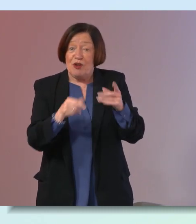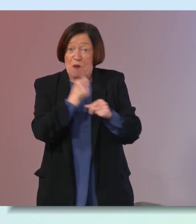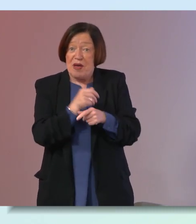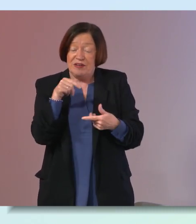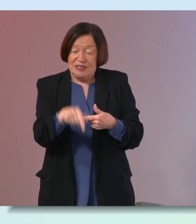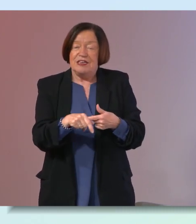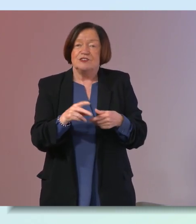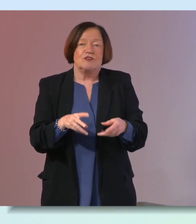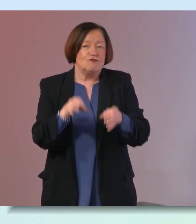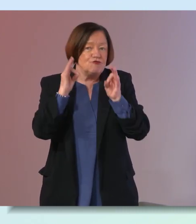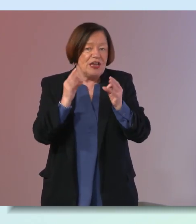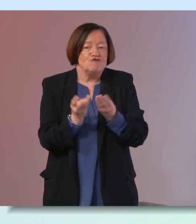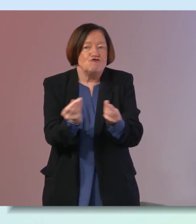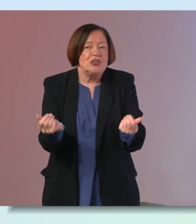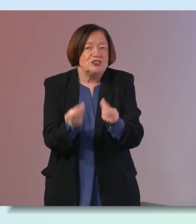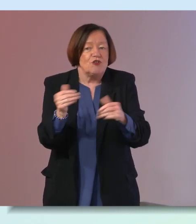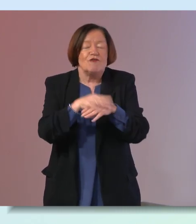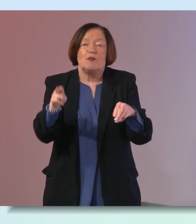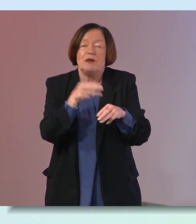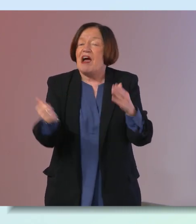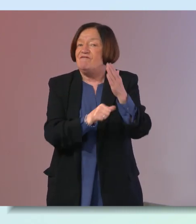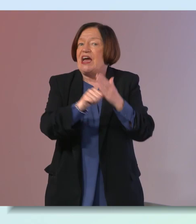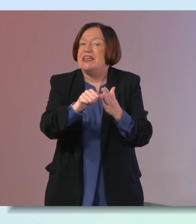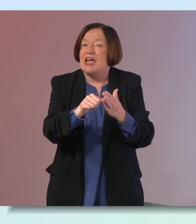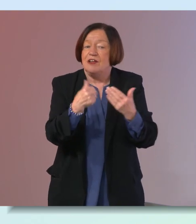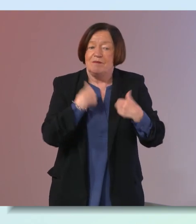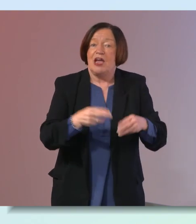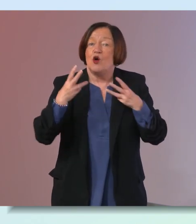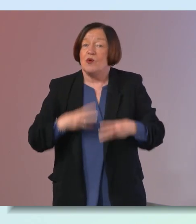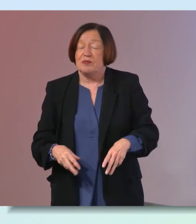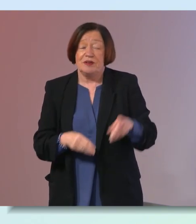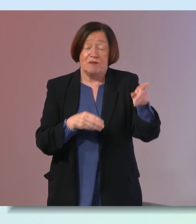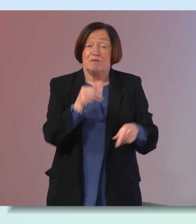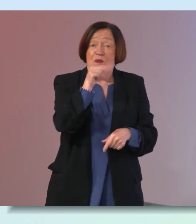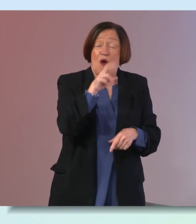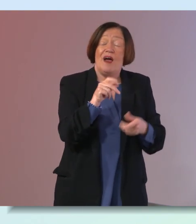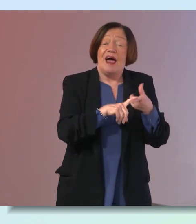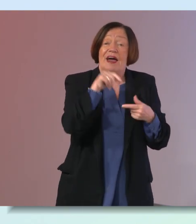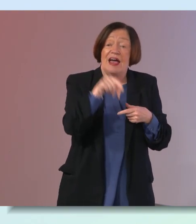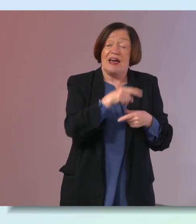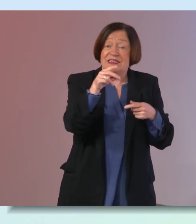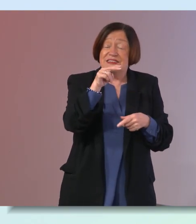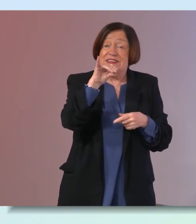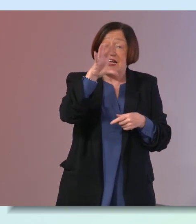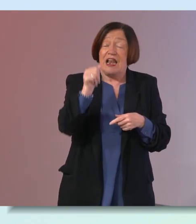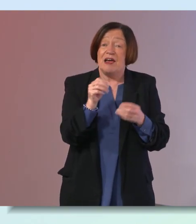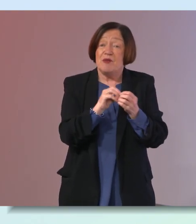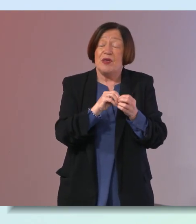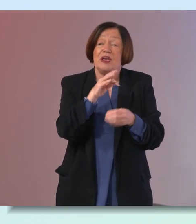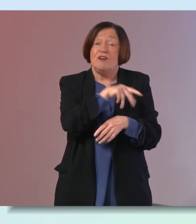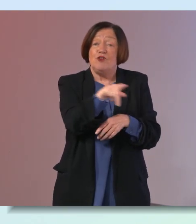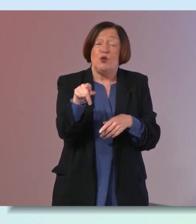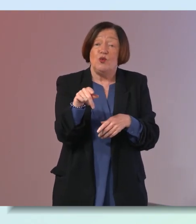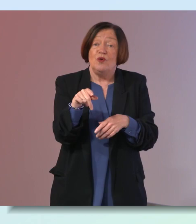these are wonderful resources for people of any age women or men and also as as nicola says if you